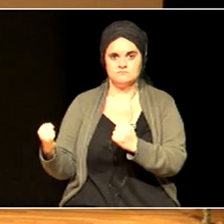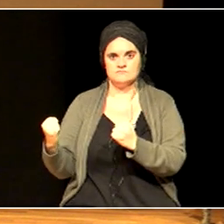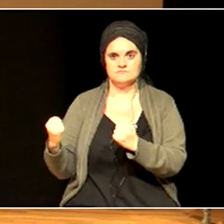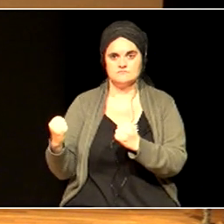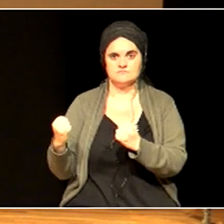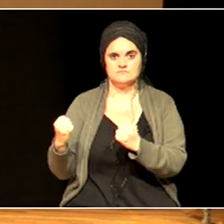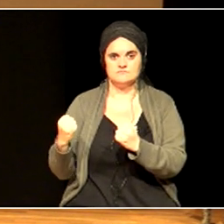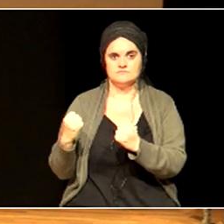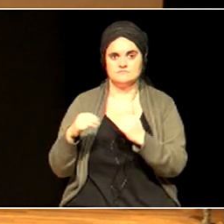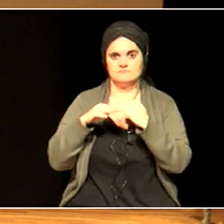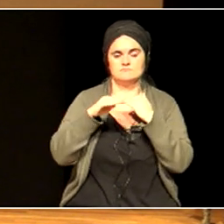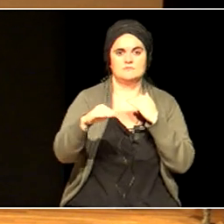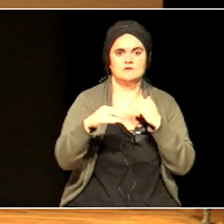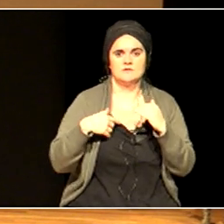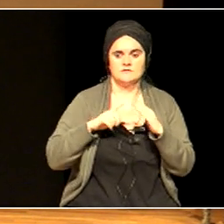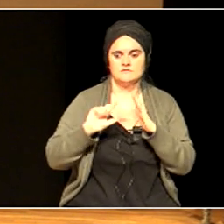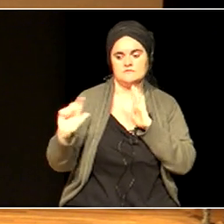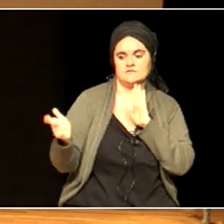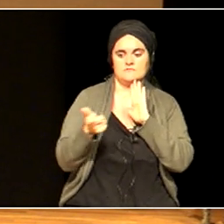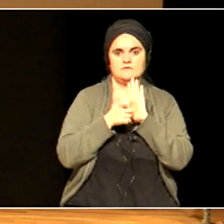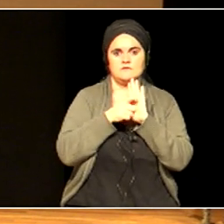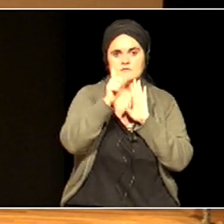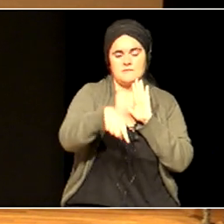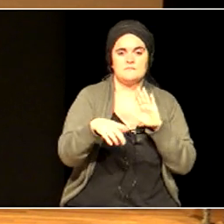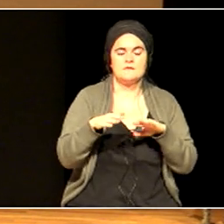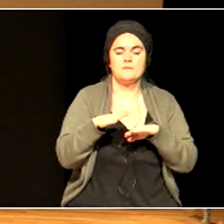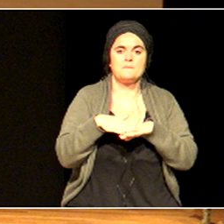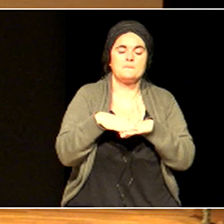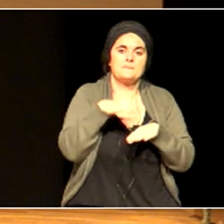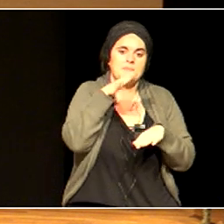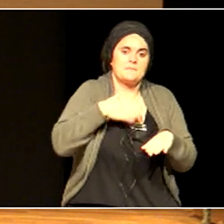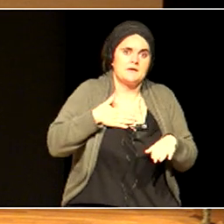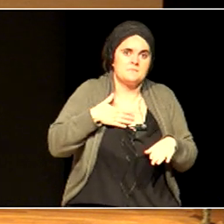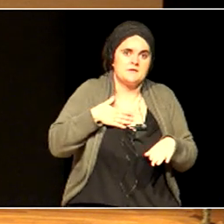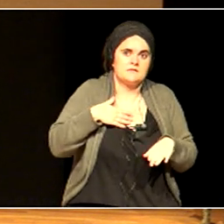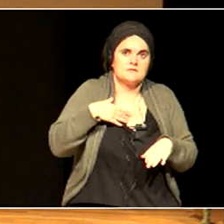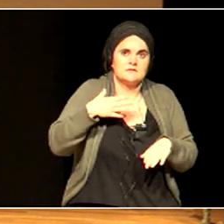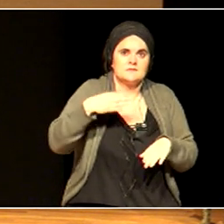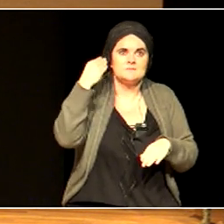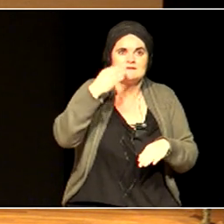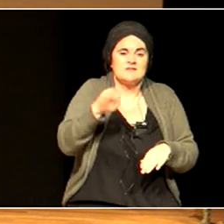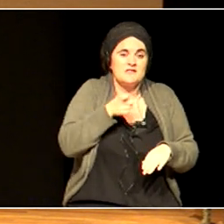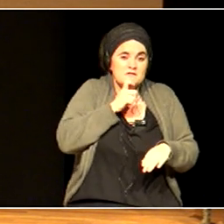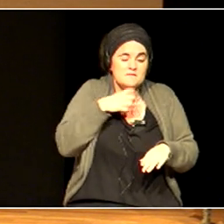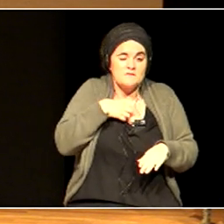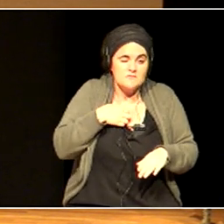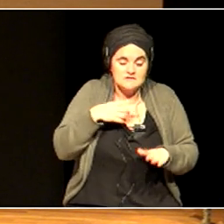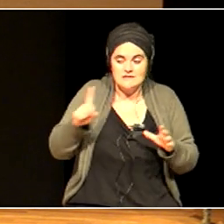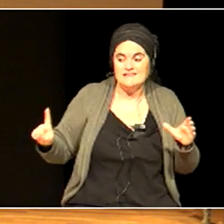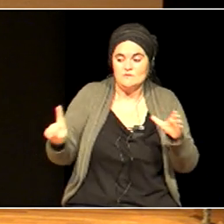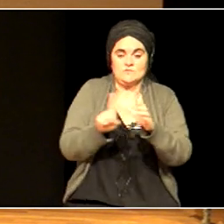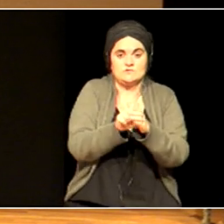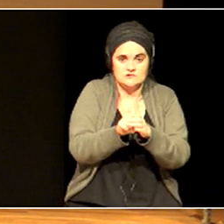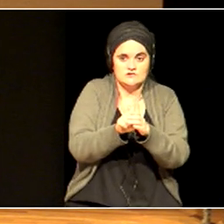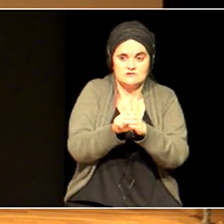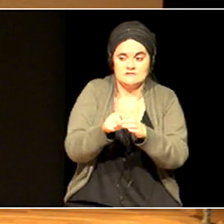hard to me to think you could have inclusion without thinking that you have an